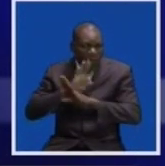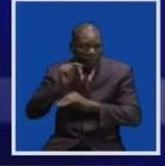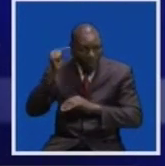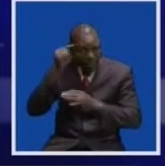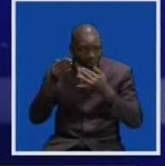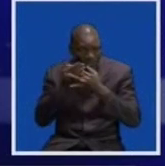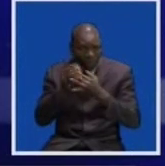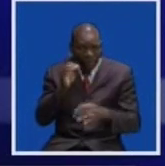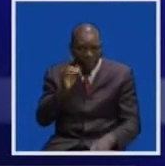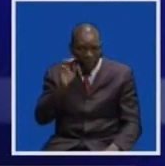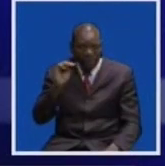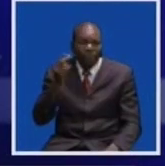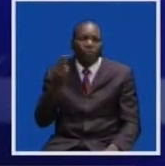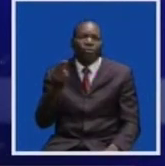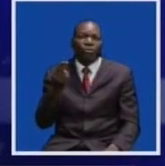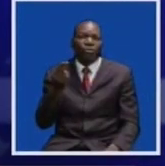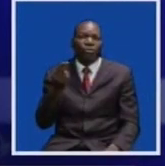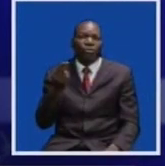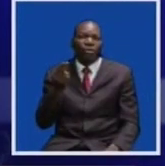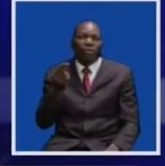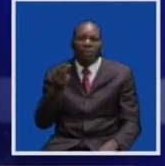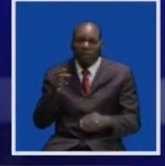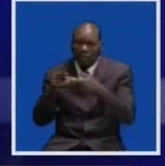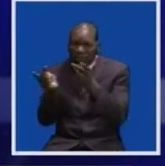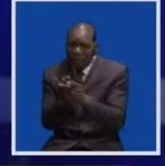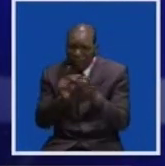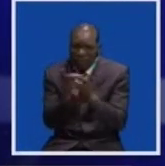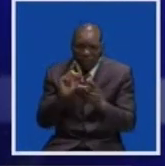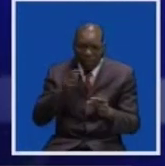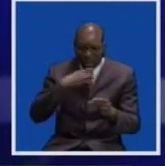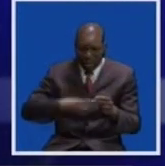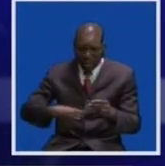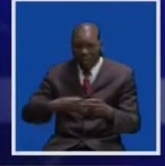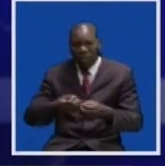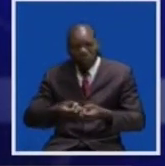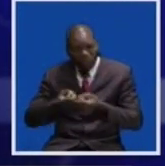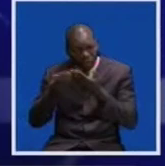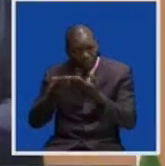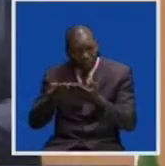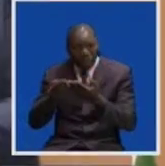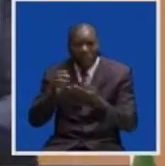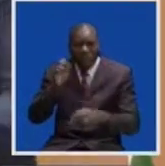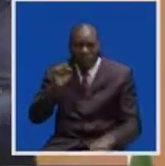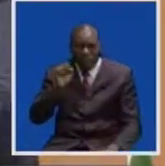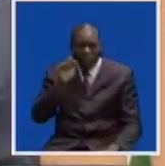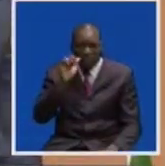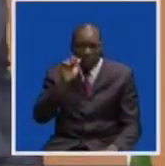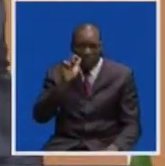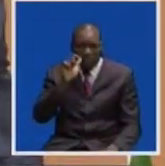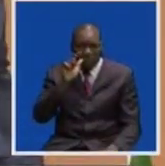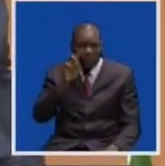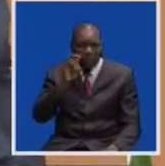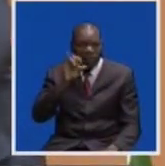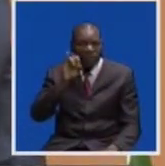Mitigation Unit, DMMU, for distribution to hunger-affected areas. Minister and the Office of the Vice President Sylvia Chalikosa